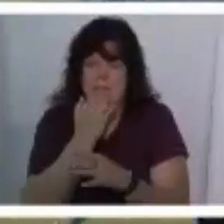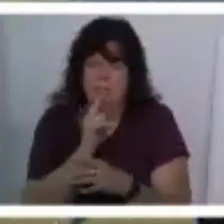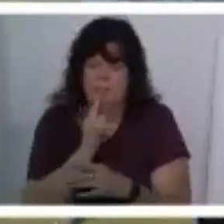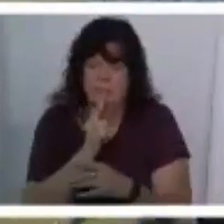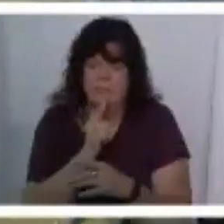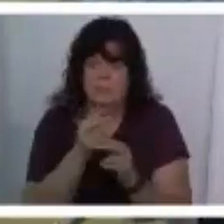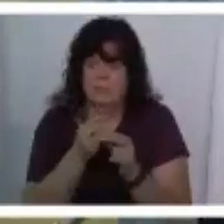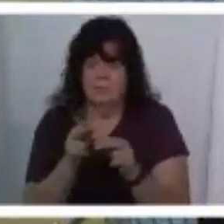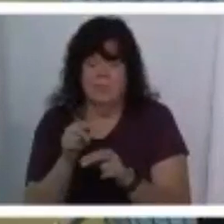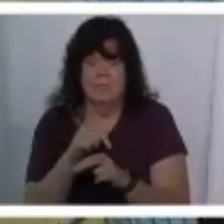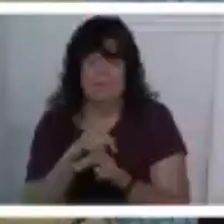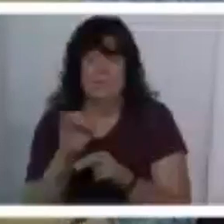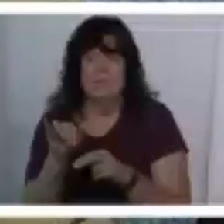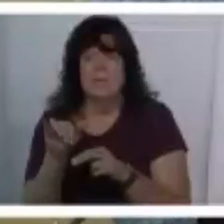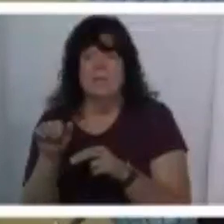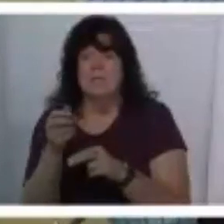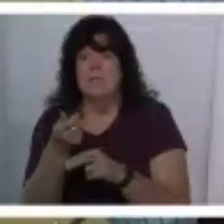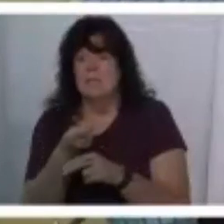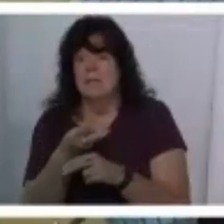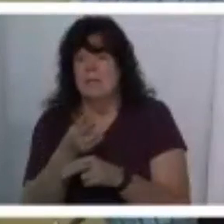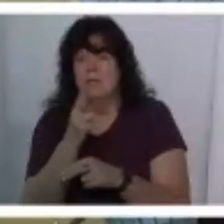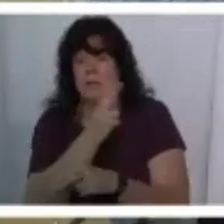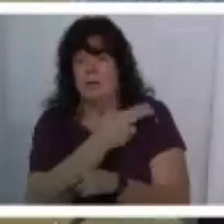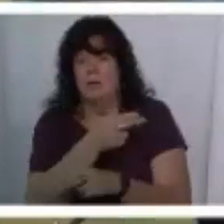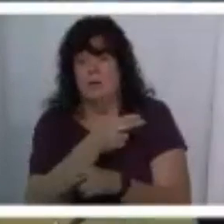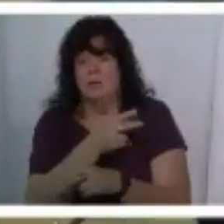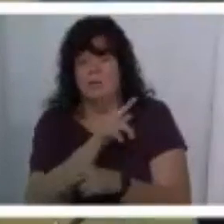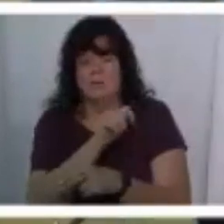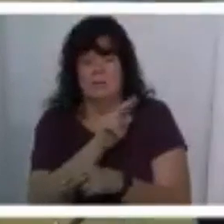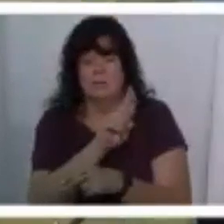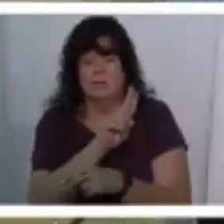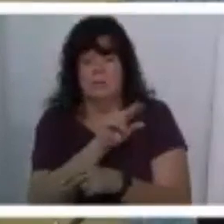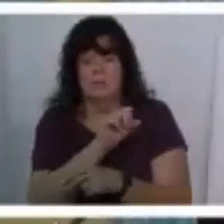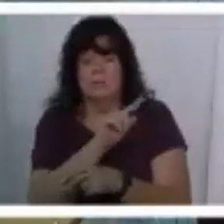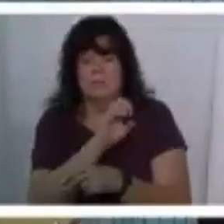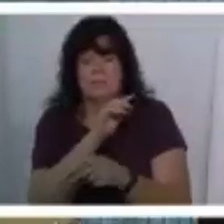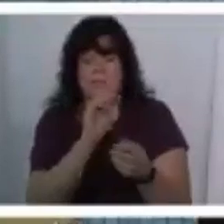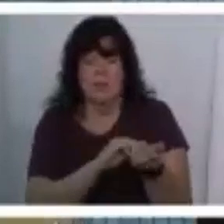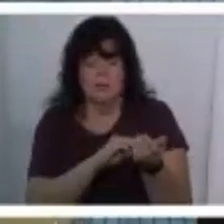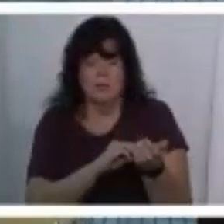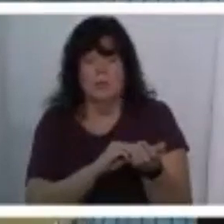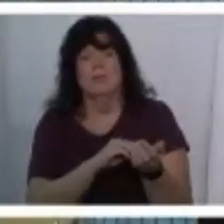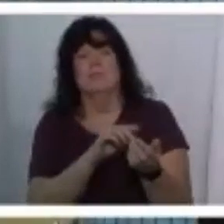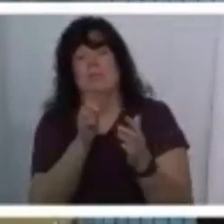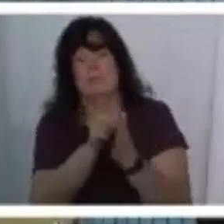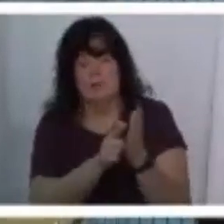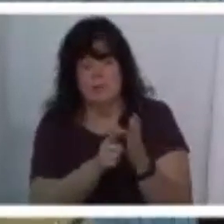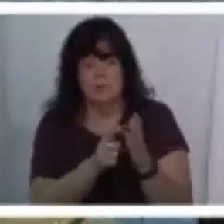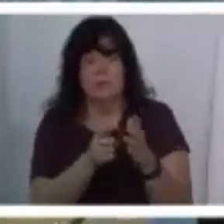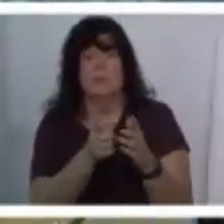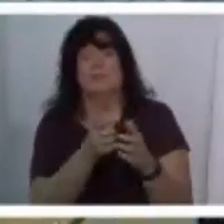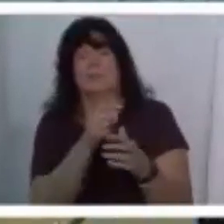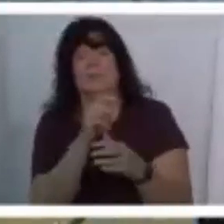a relatively short period of time that several heritage hall trustees stockbrokers doctors lawyers had